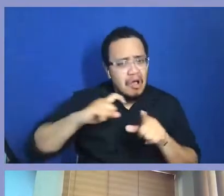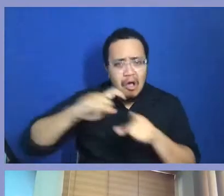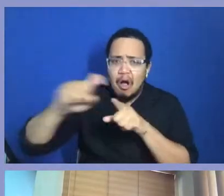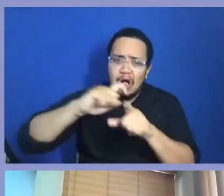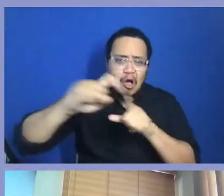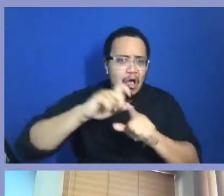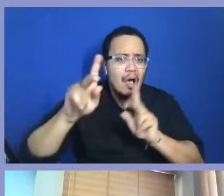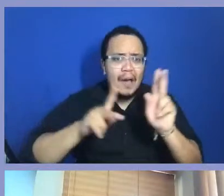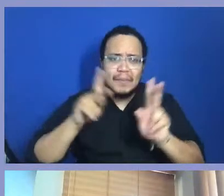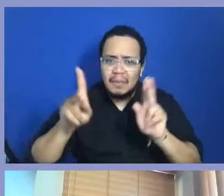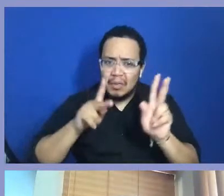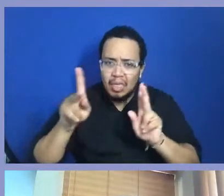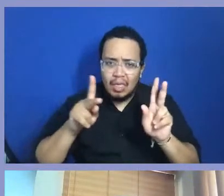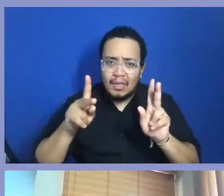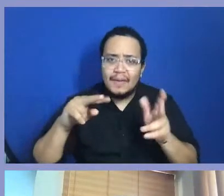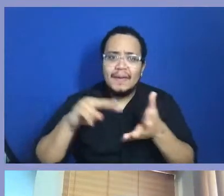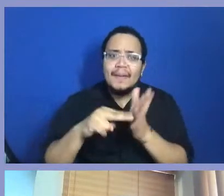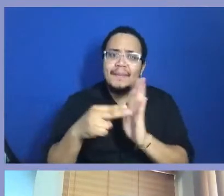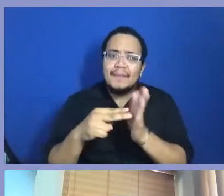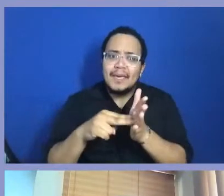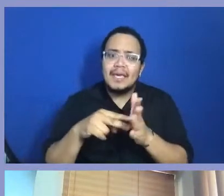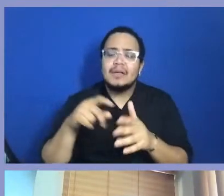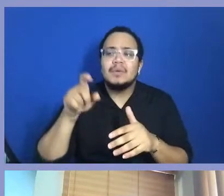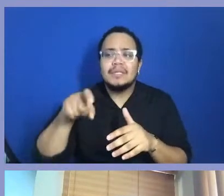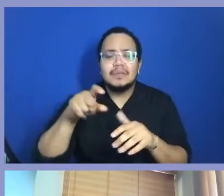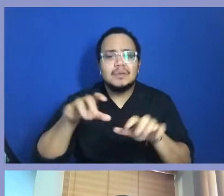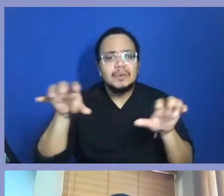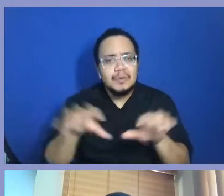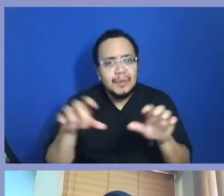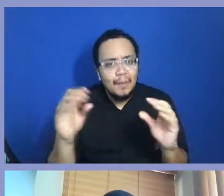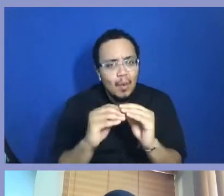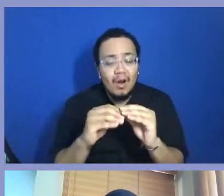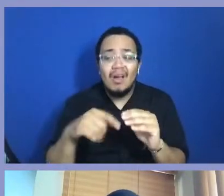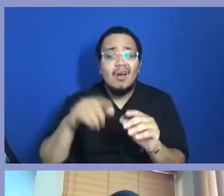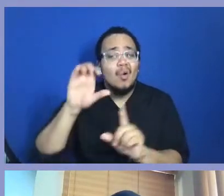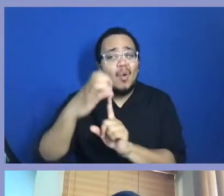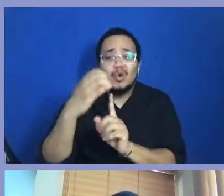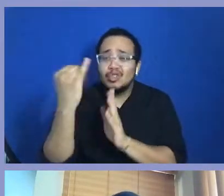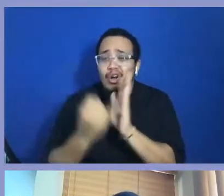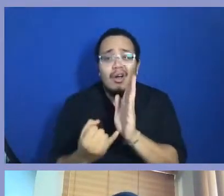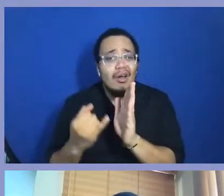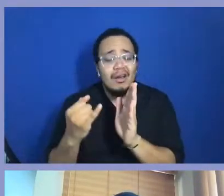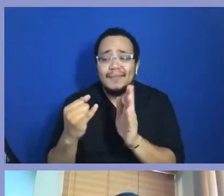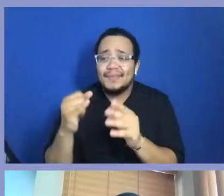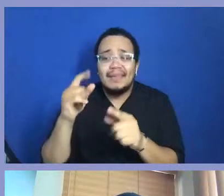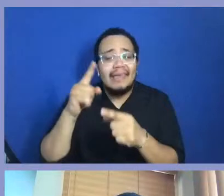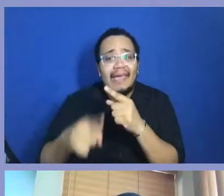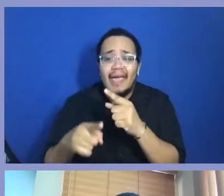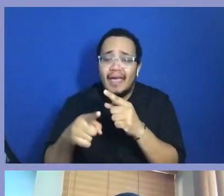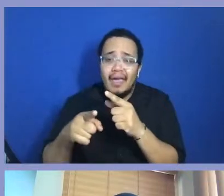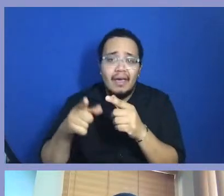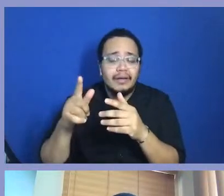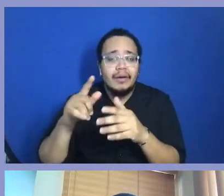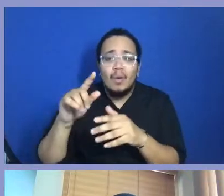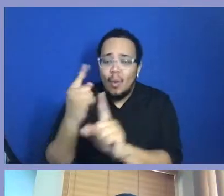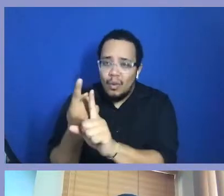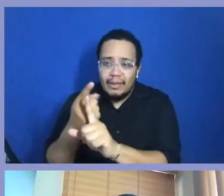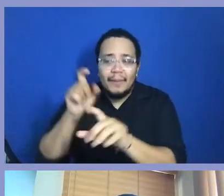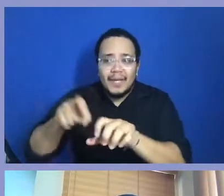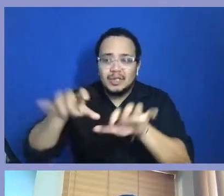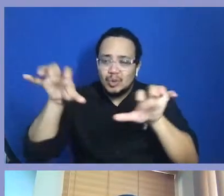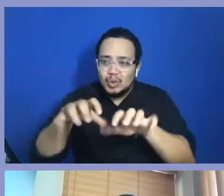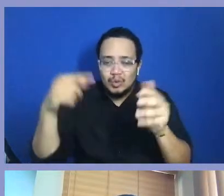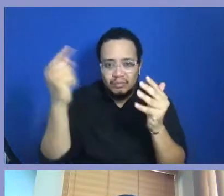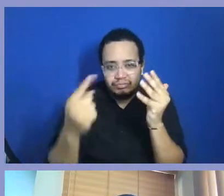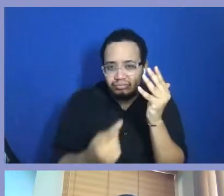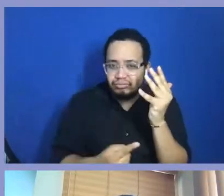going to be helped by just cultural arts. It needs to be helped by action that says we get what's going on. Our parents were so